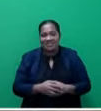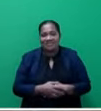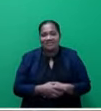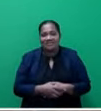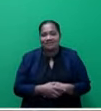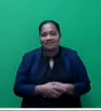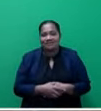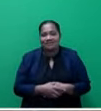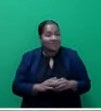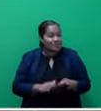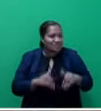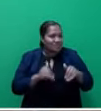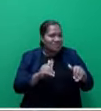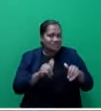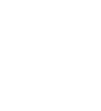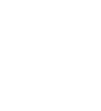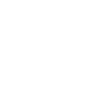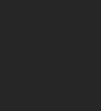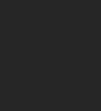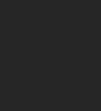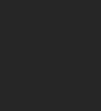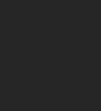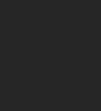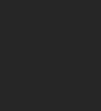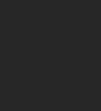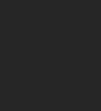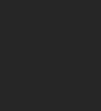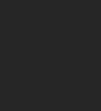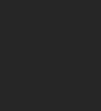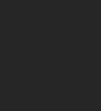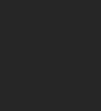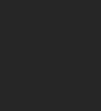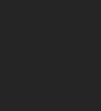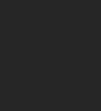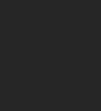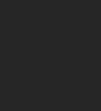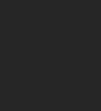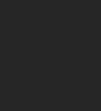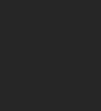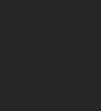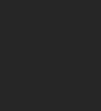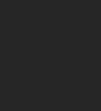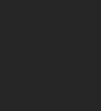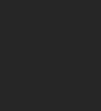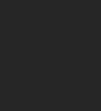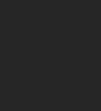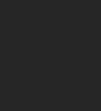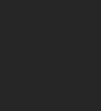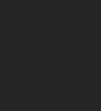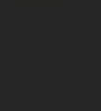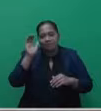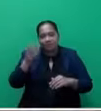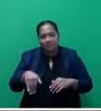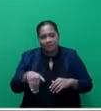to participate in this end-of-week statement, and I wish all members a safe journey back to their homes